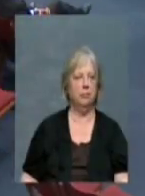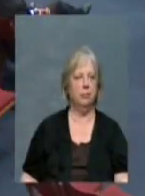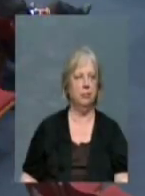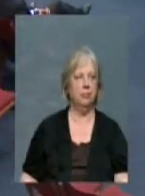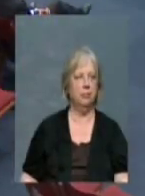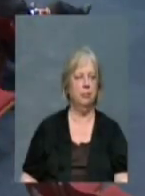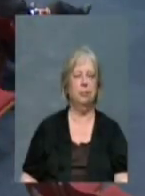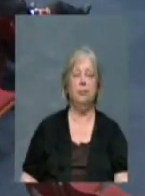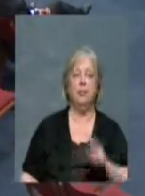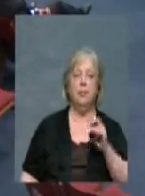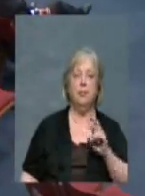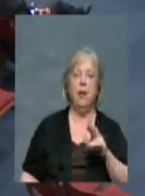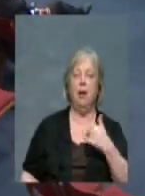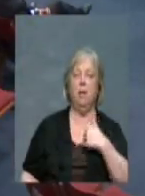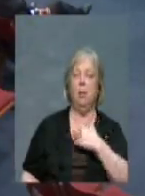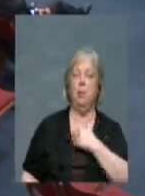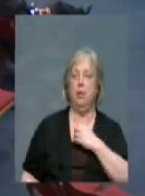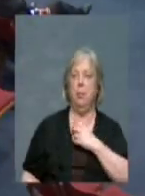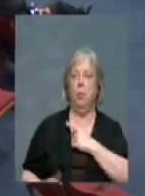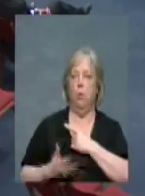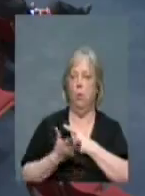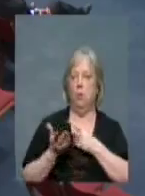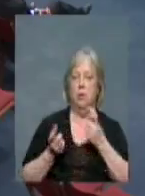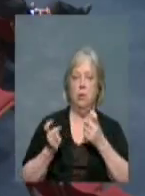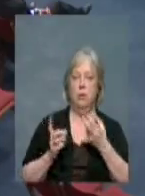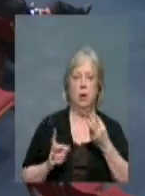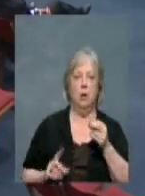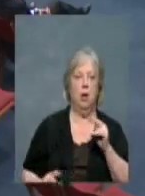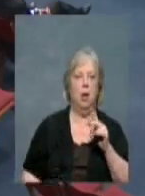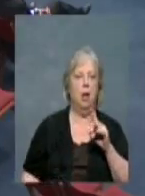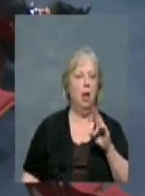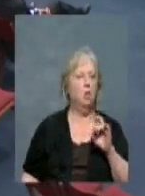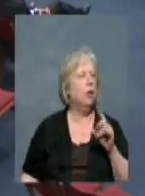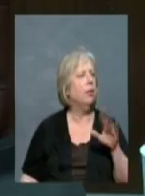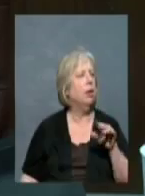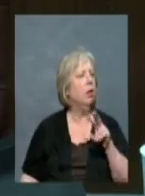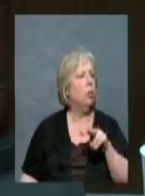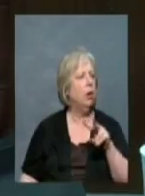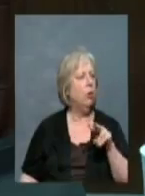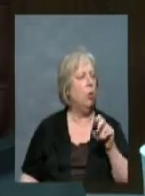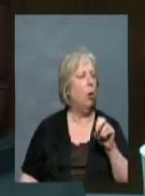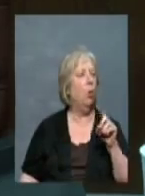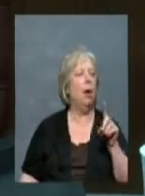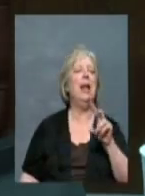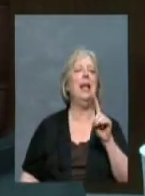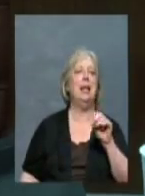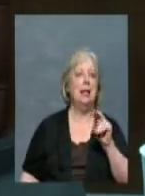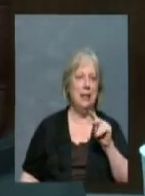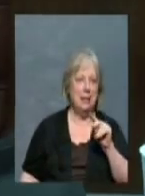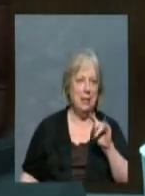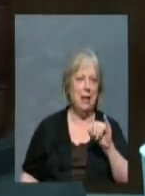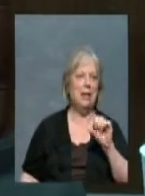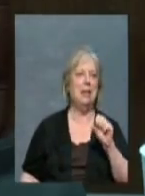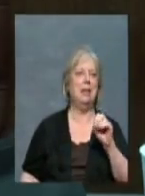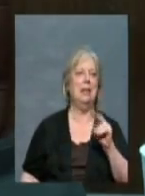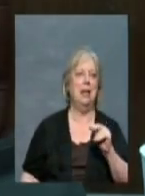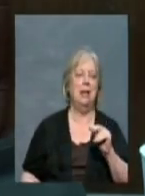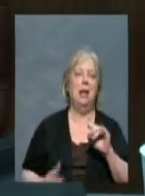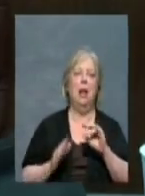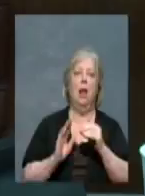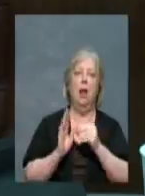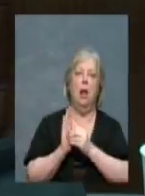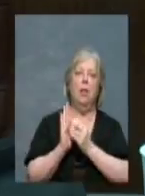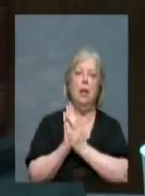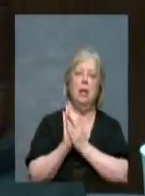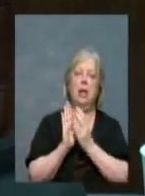Excuse me, members of the board, Director Hendricks. 2201 Denison, how long has that been on the list for whatever?